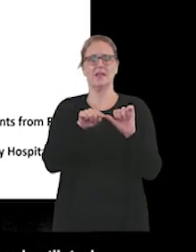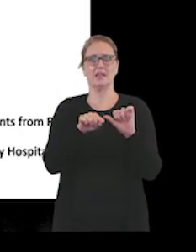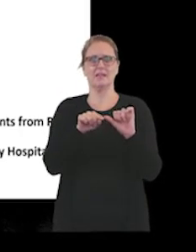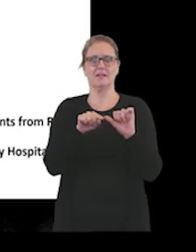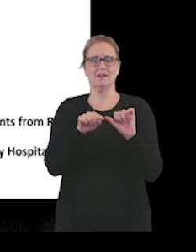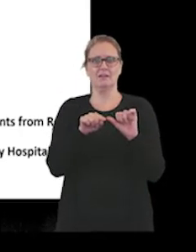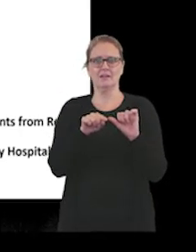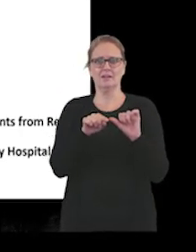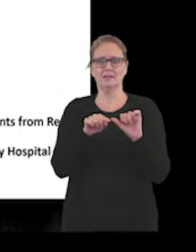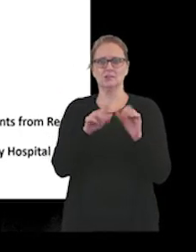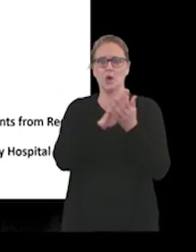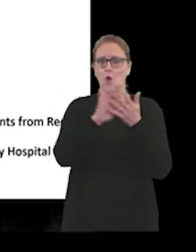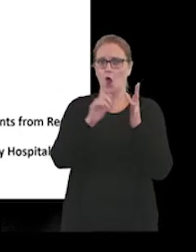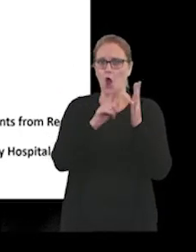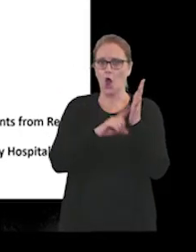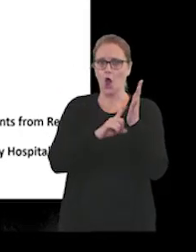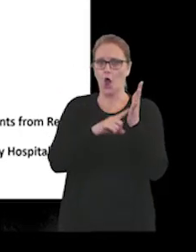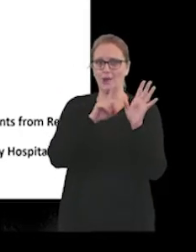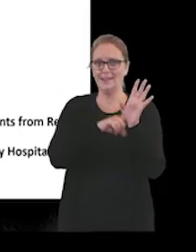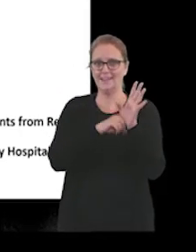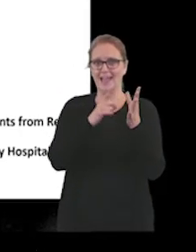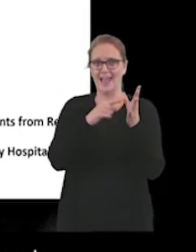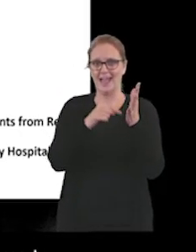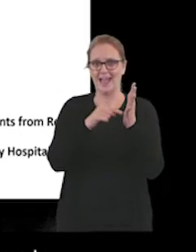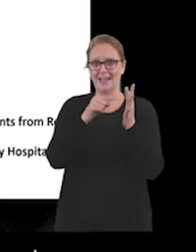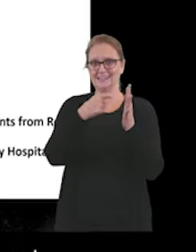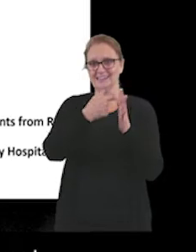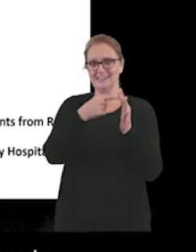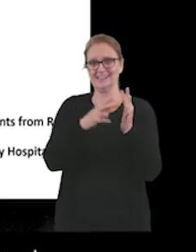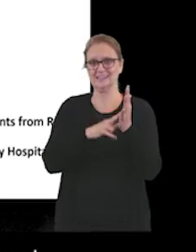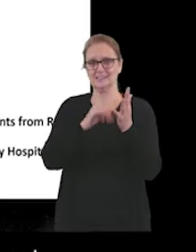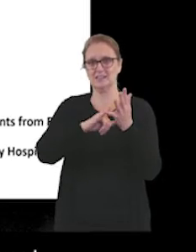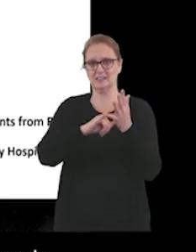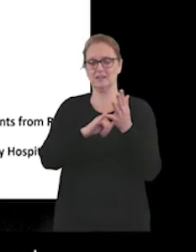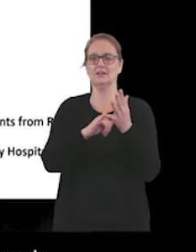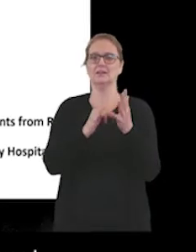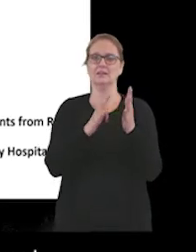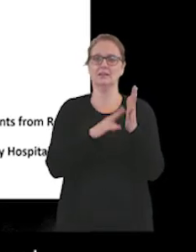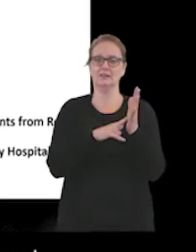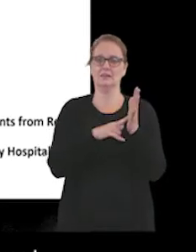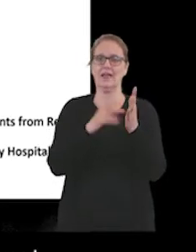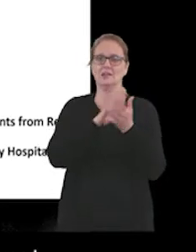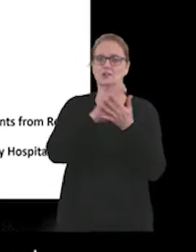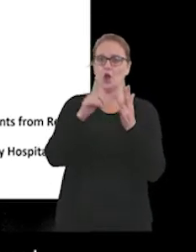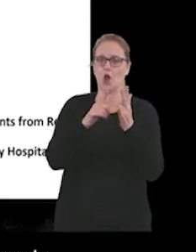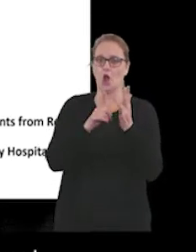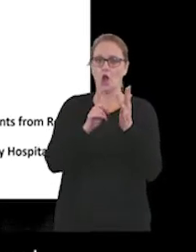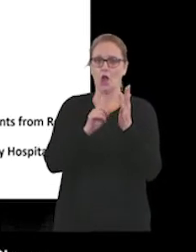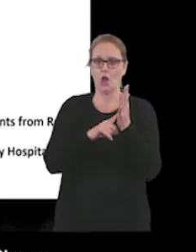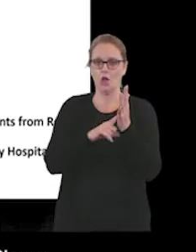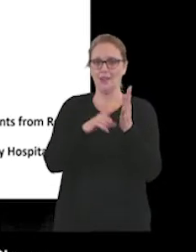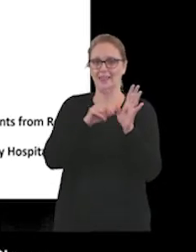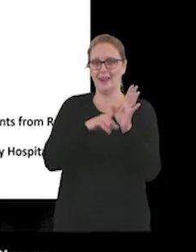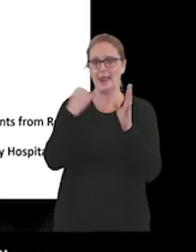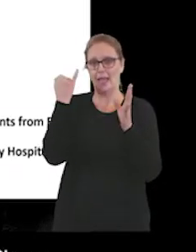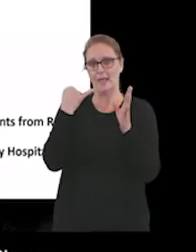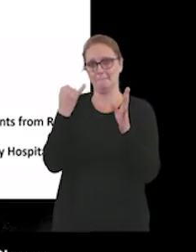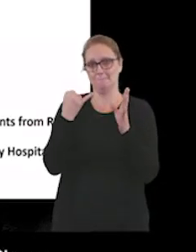in itself. So Holly Atkinson, Fiona Lamb from the Community Forensic Intellectual Development Disability Team.